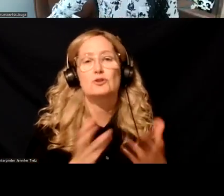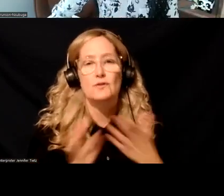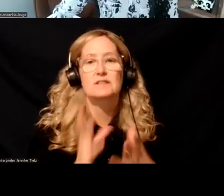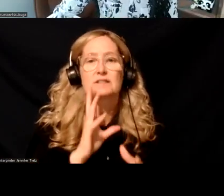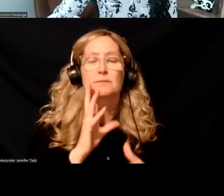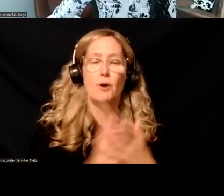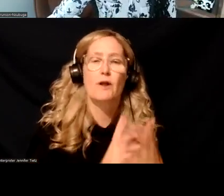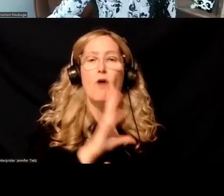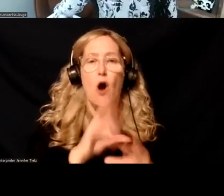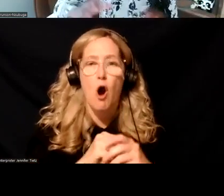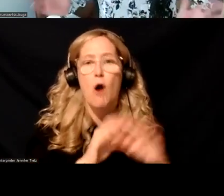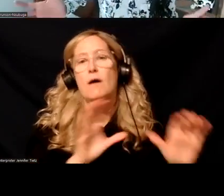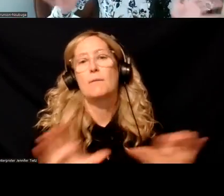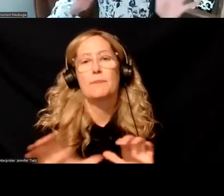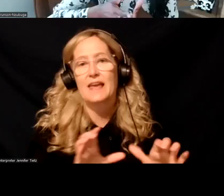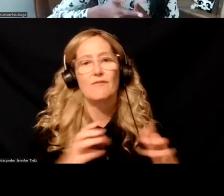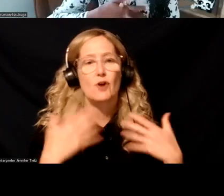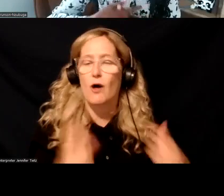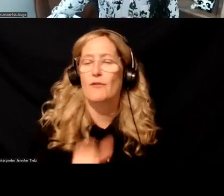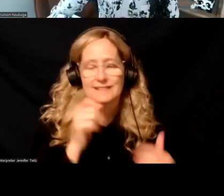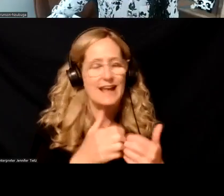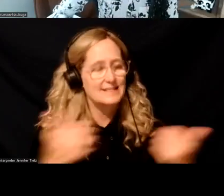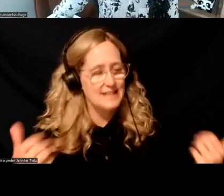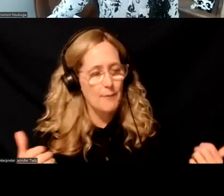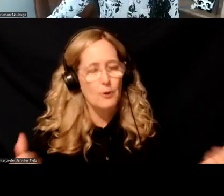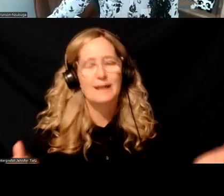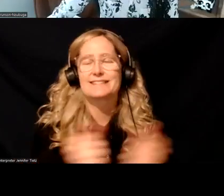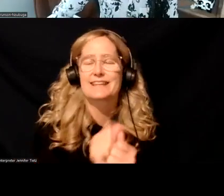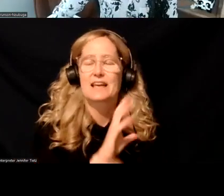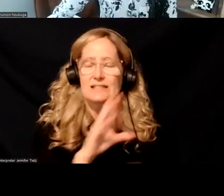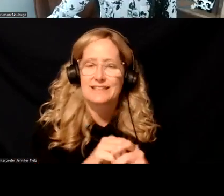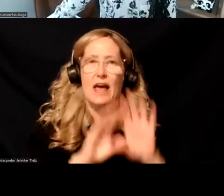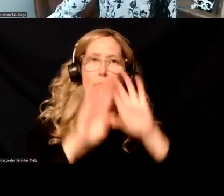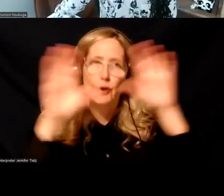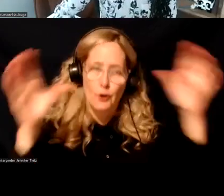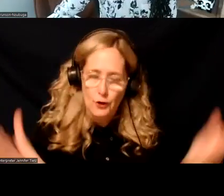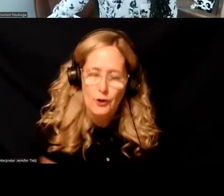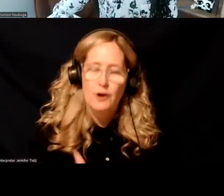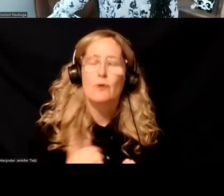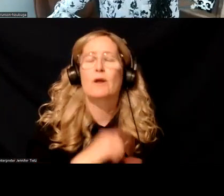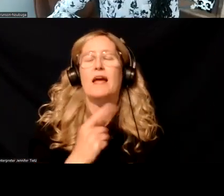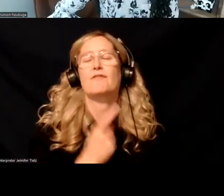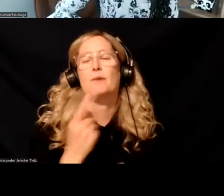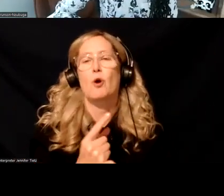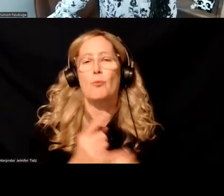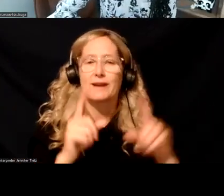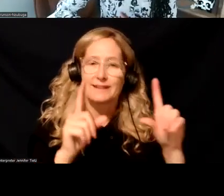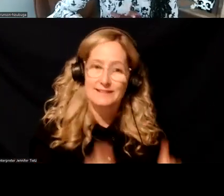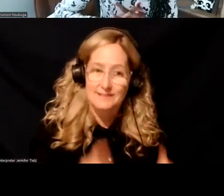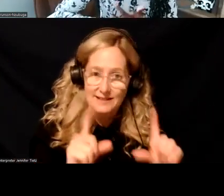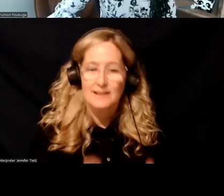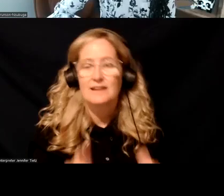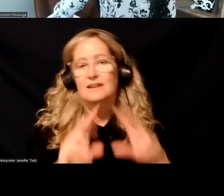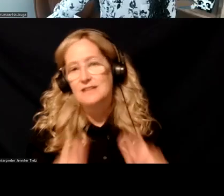health services. And it's not separate. It is, it is included and that we have the appropriate assessments and screenings,